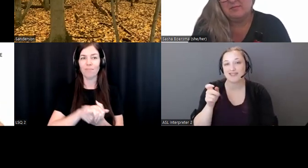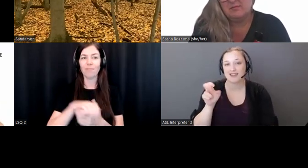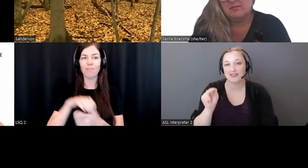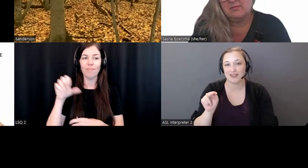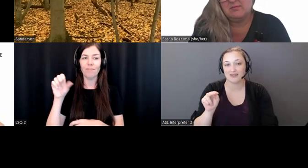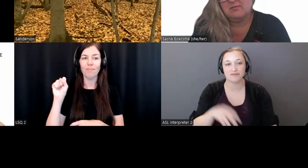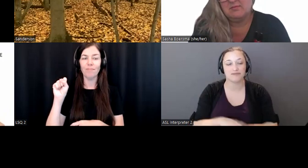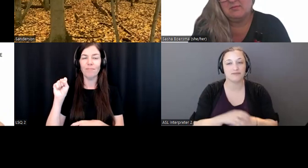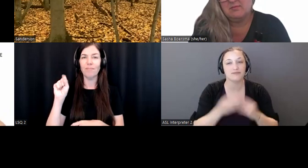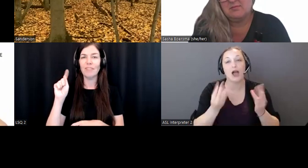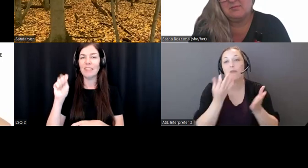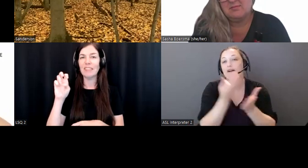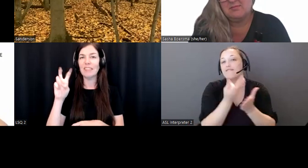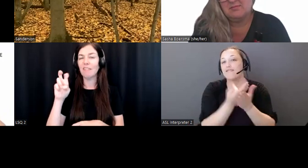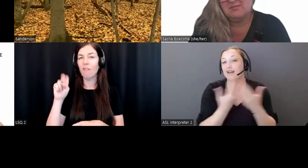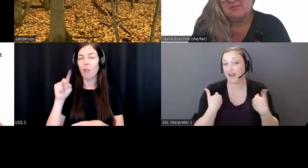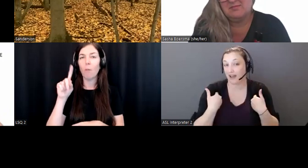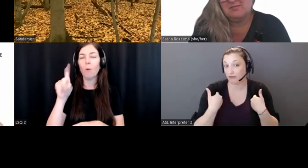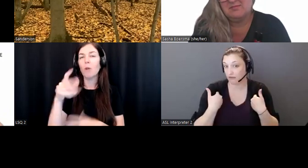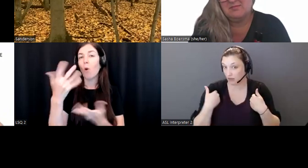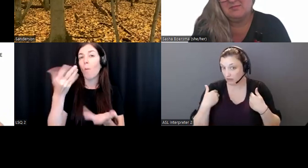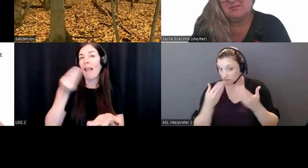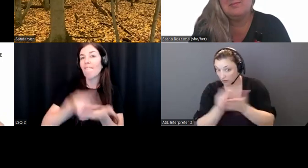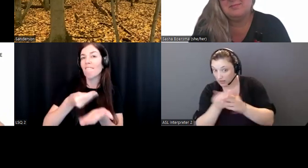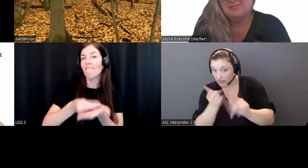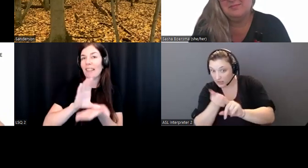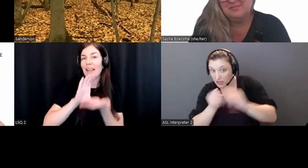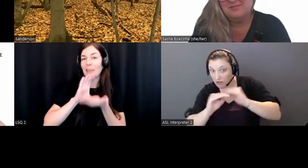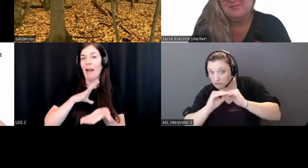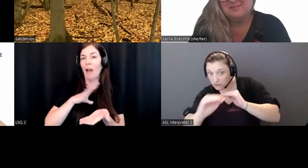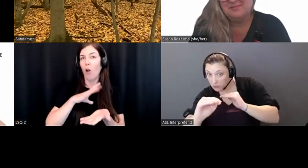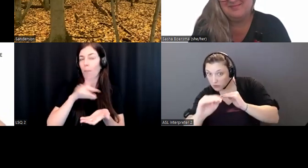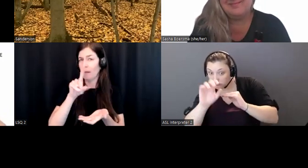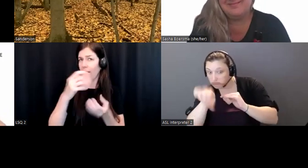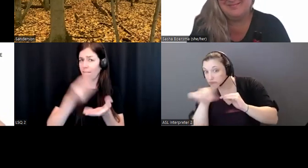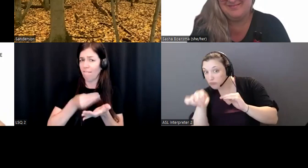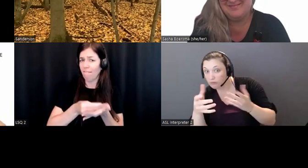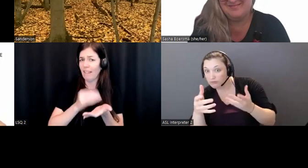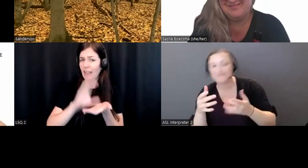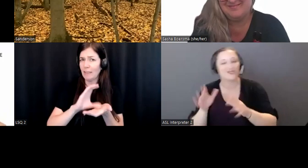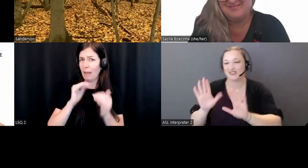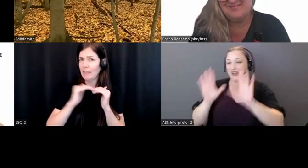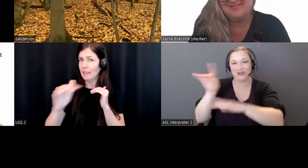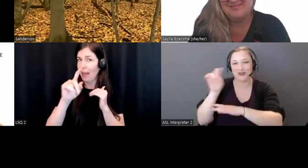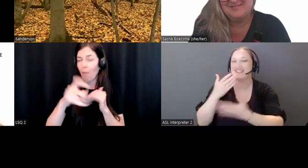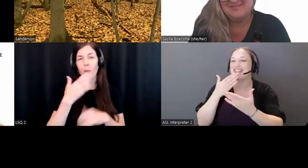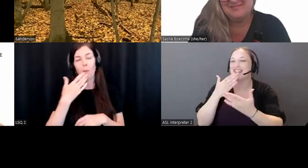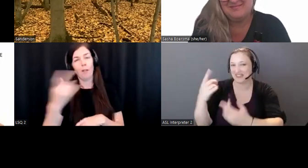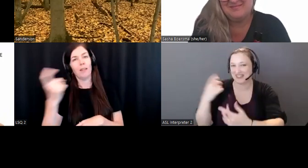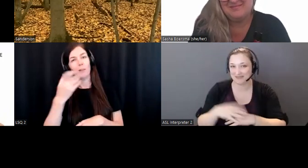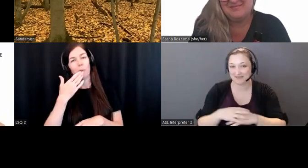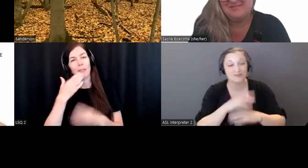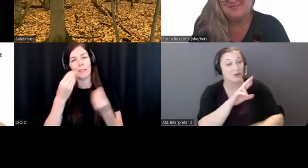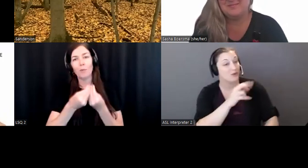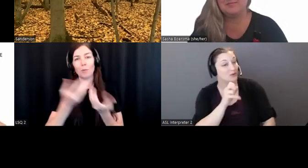do you have and how stable is it? And I think that is a great question. Thank you so much for asking. Rehan, can I, can I ask you